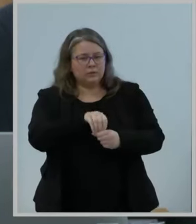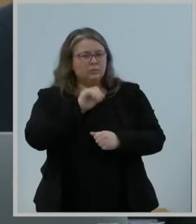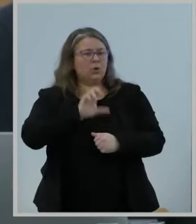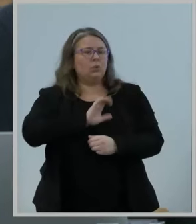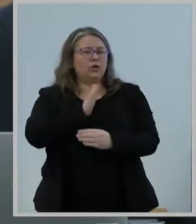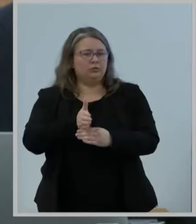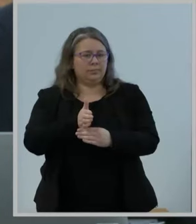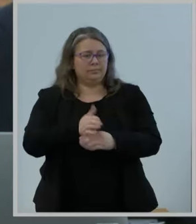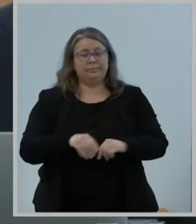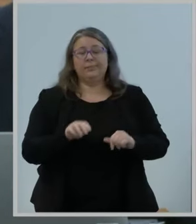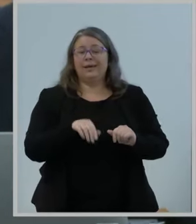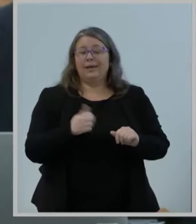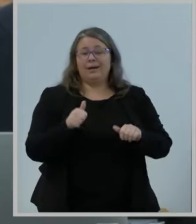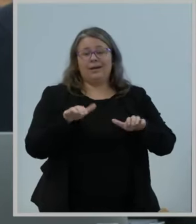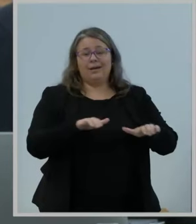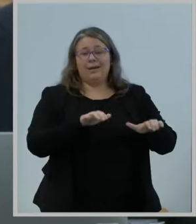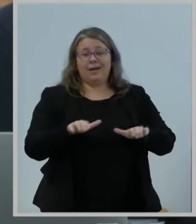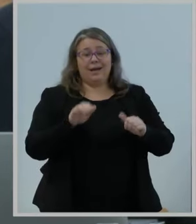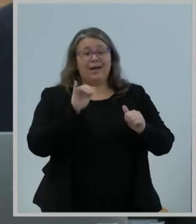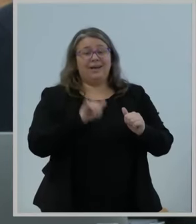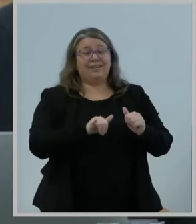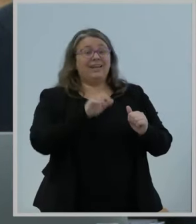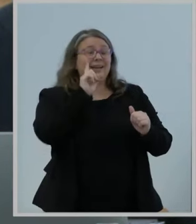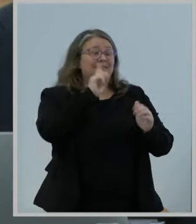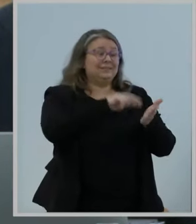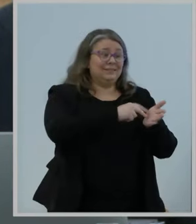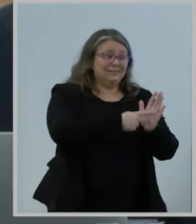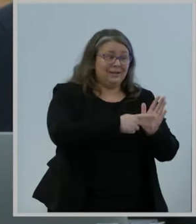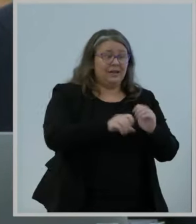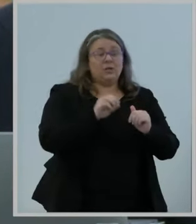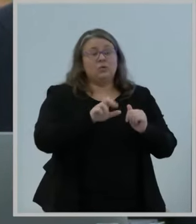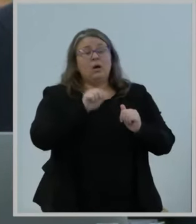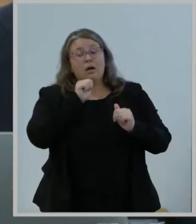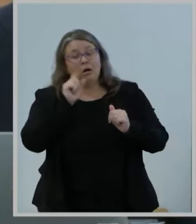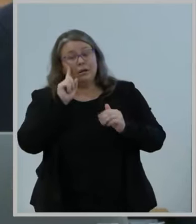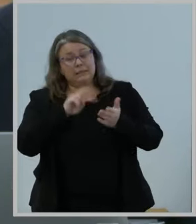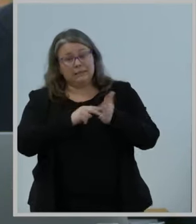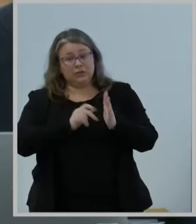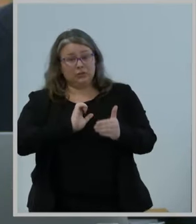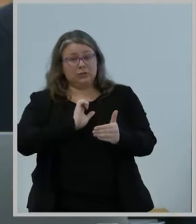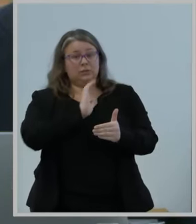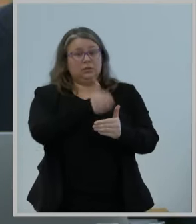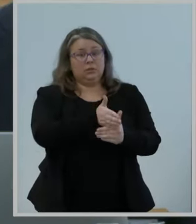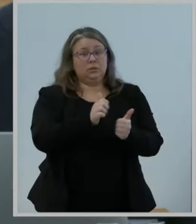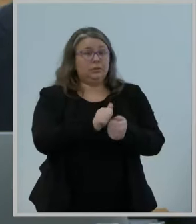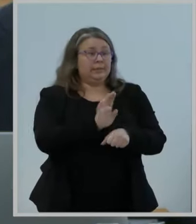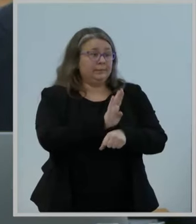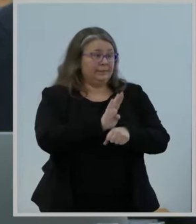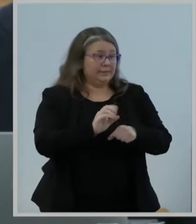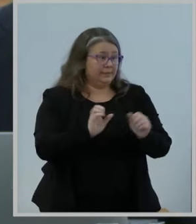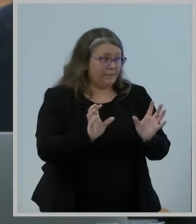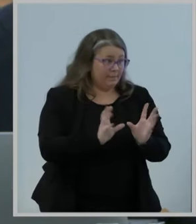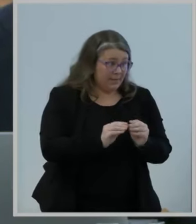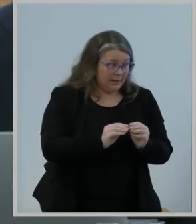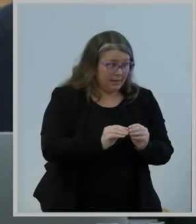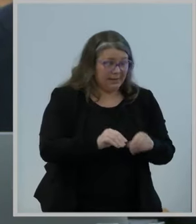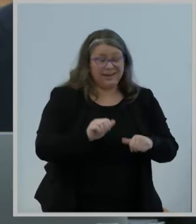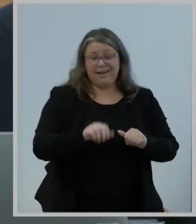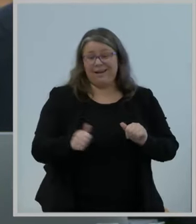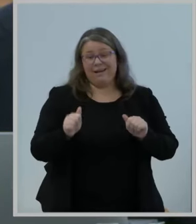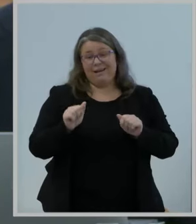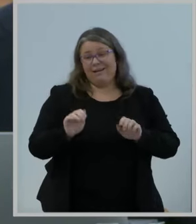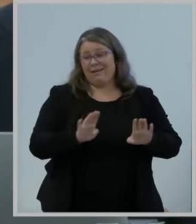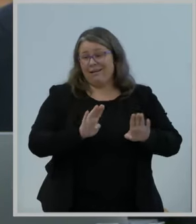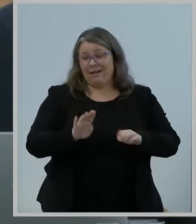or conduct of the meeting or inhibit the audience's ability to observe or listen to the meeting, including attempts by